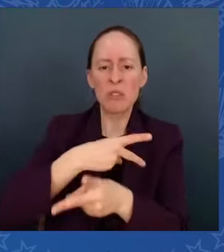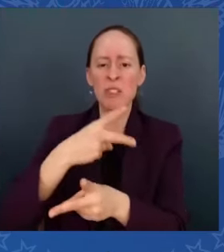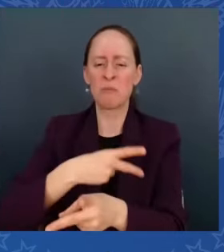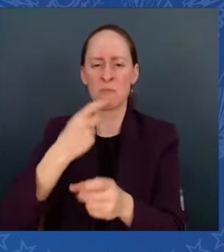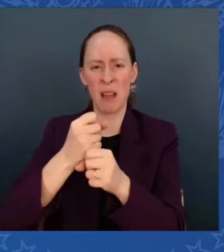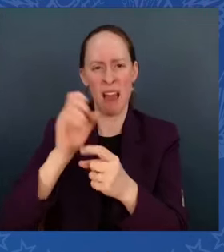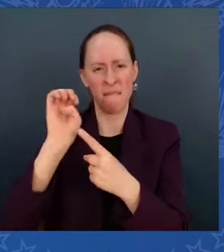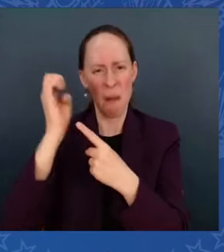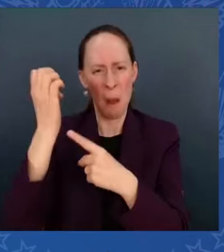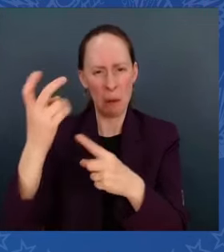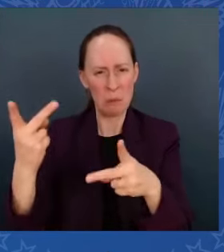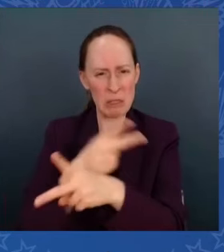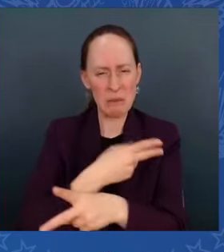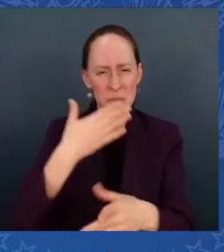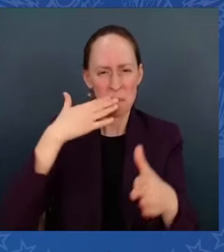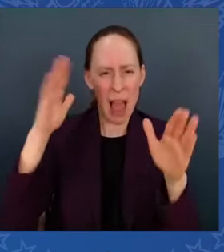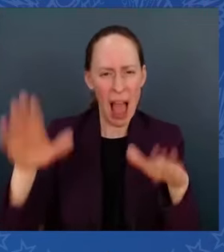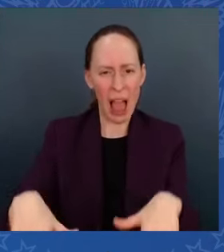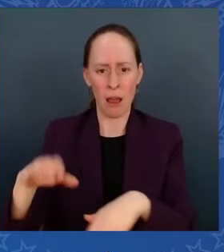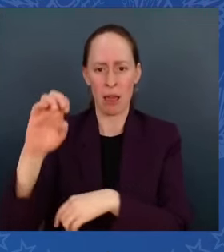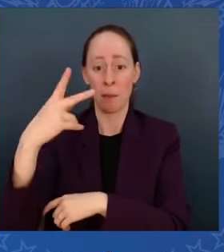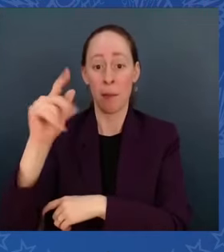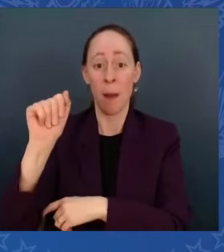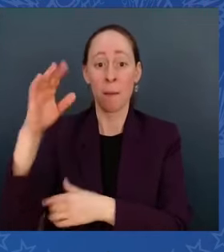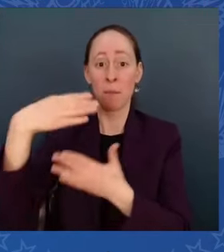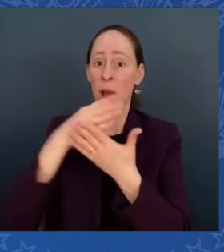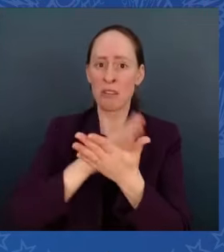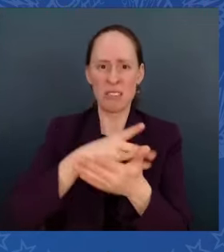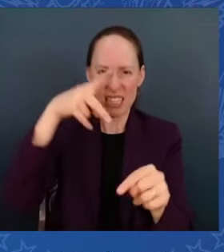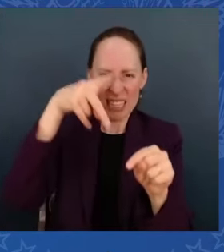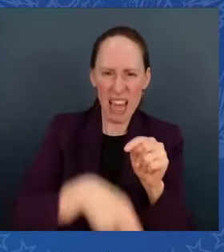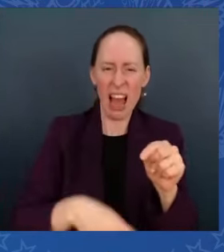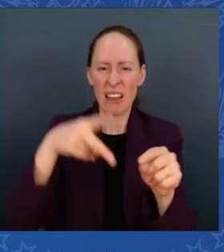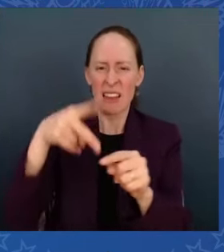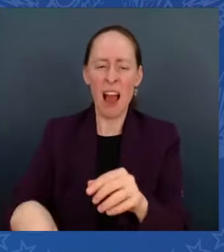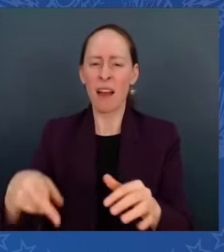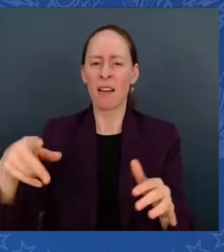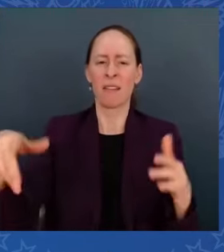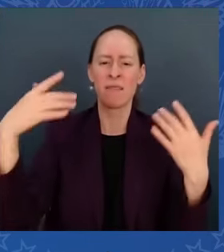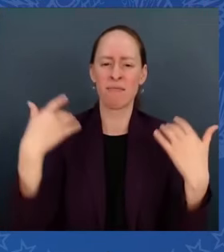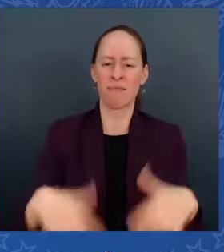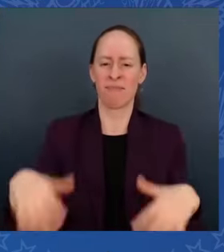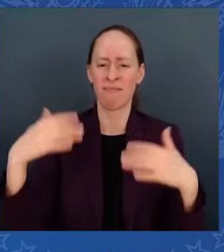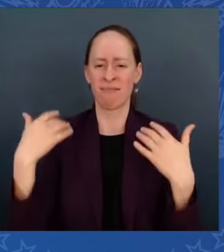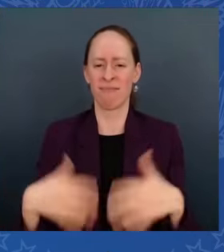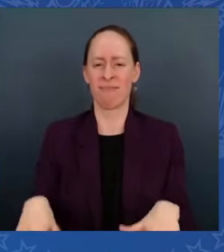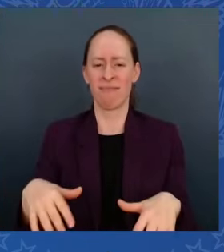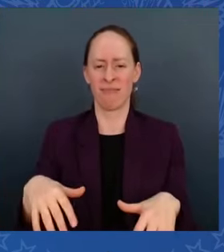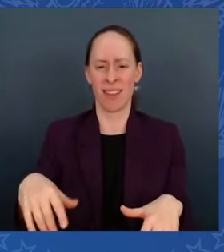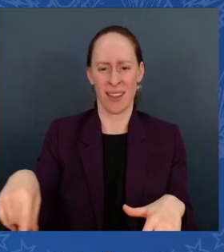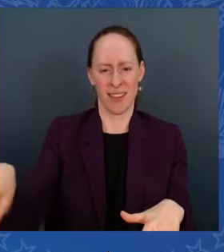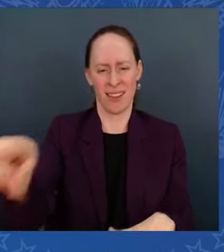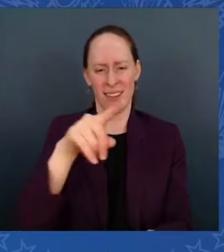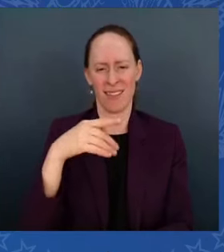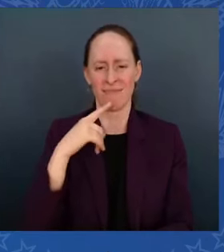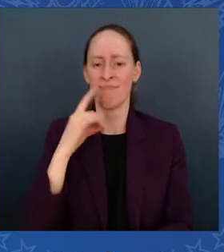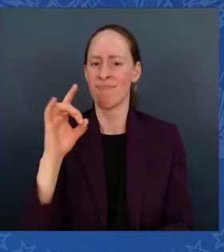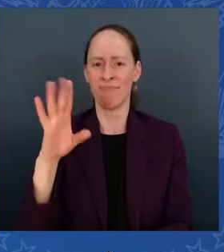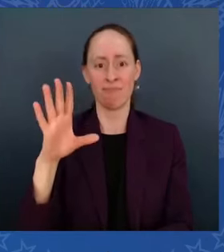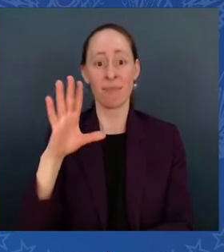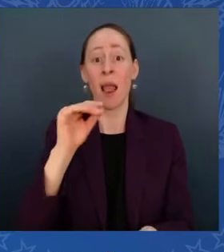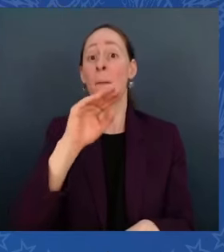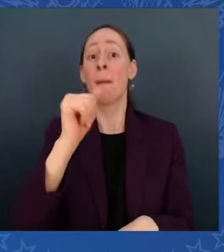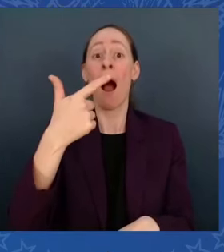water. At the same time, he and his mega allies in Congress were happy to give the very super rich a $2 trillion